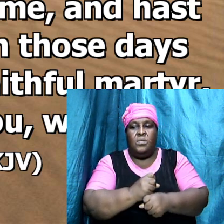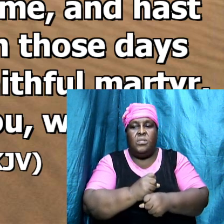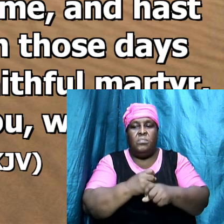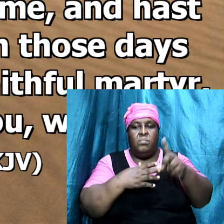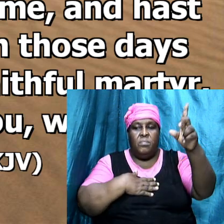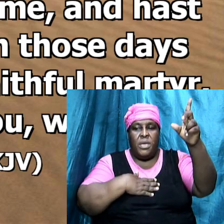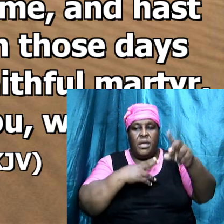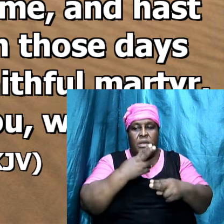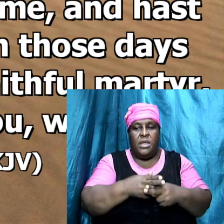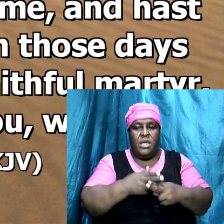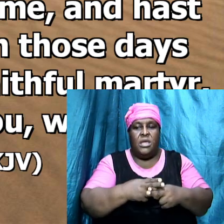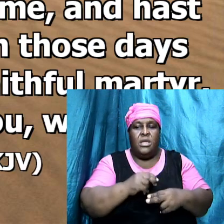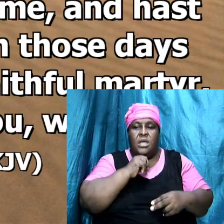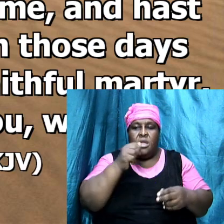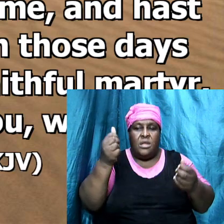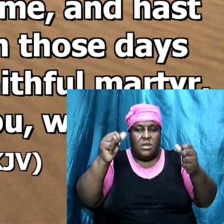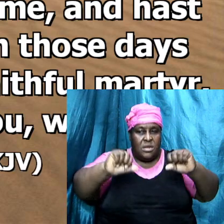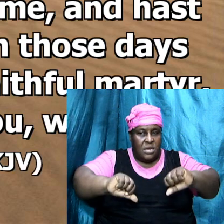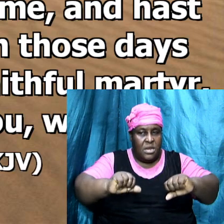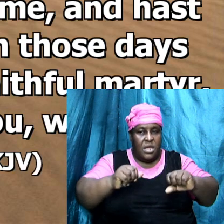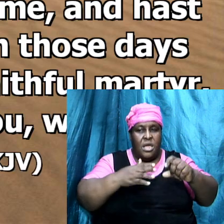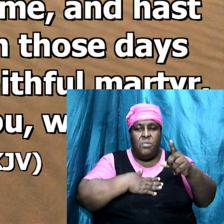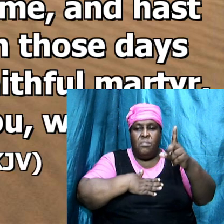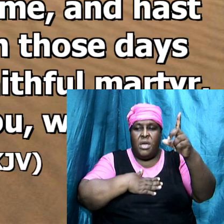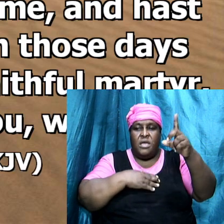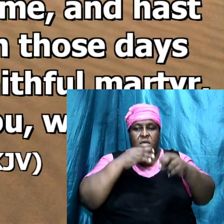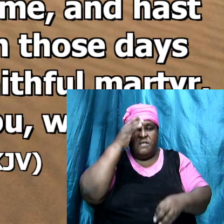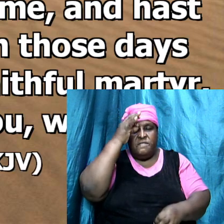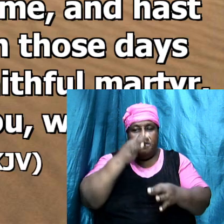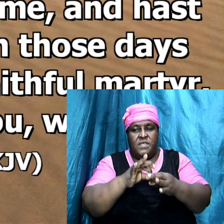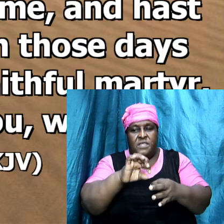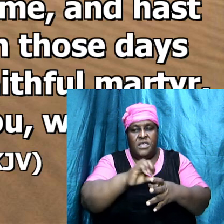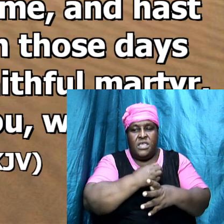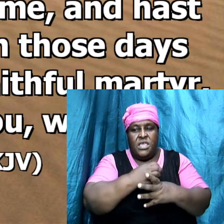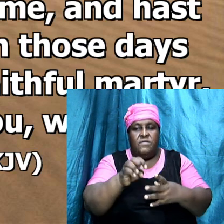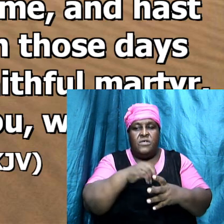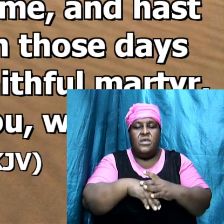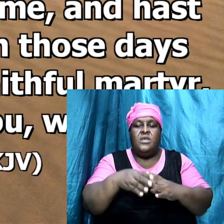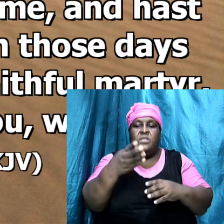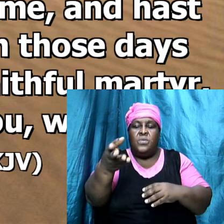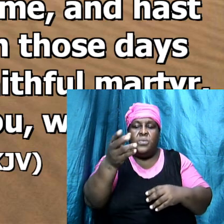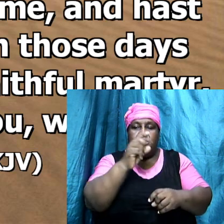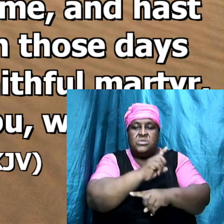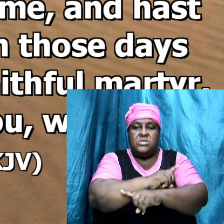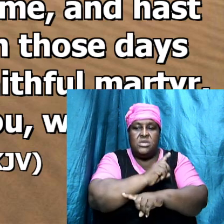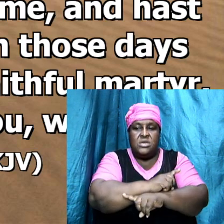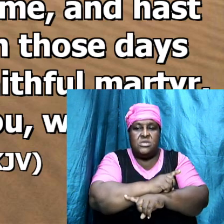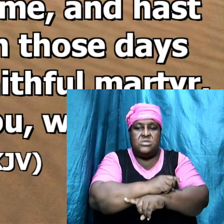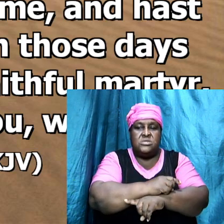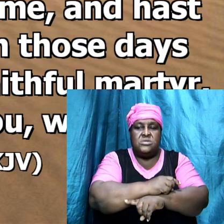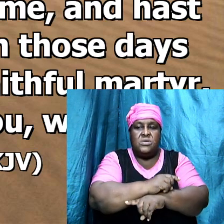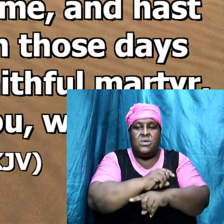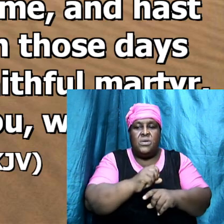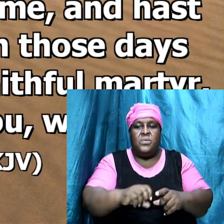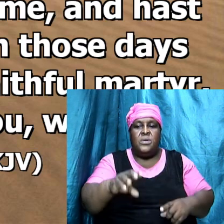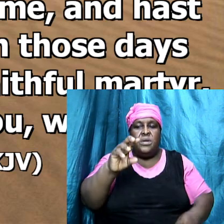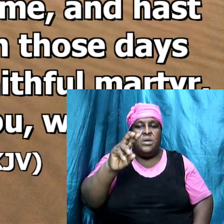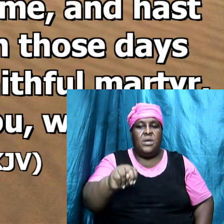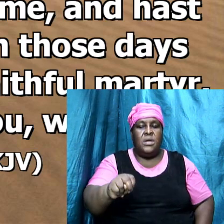and has not denied my fate even in those days where Antipas my faithful